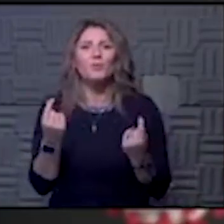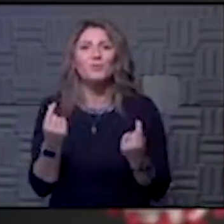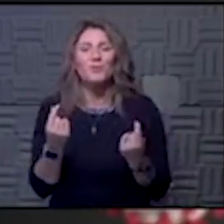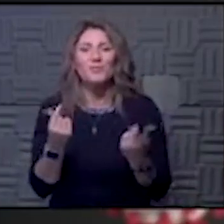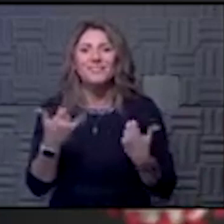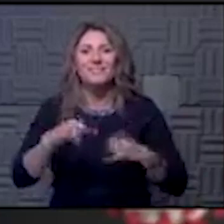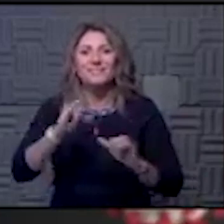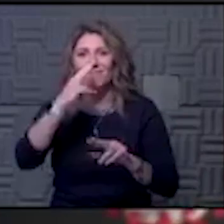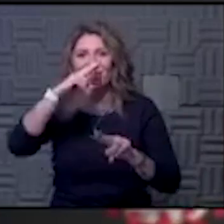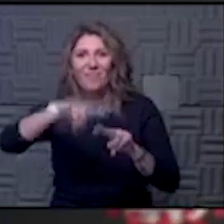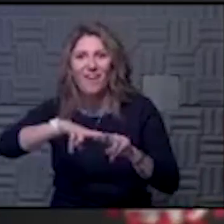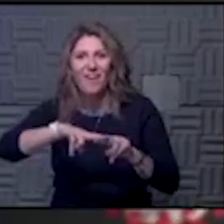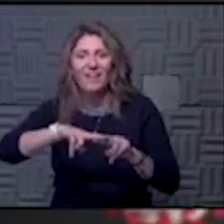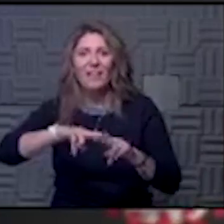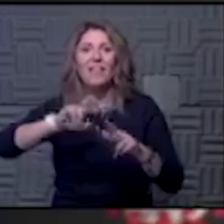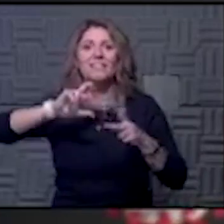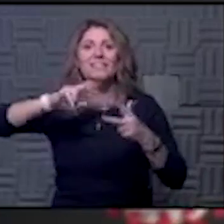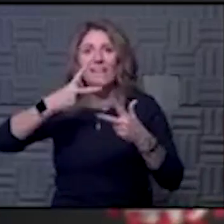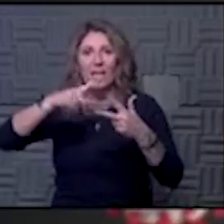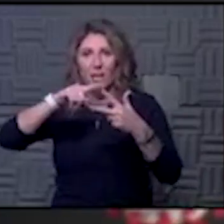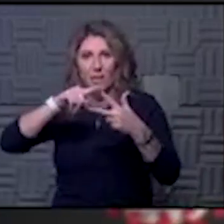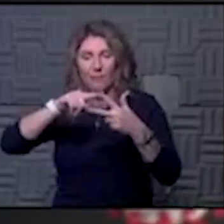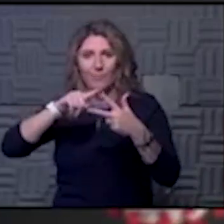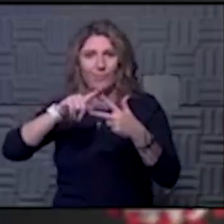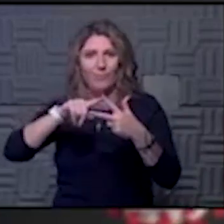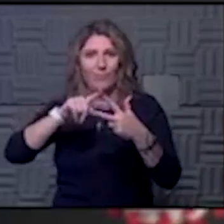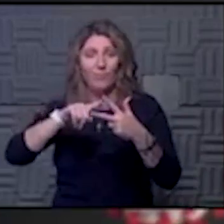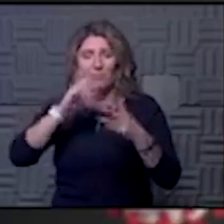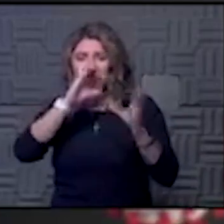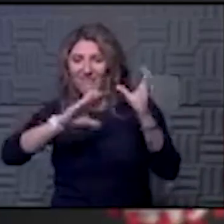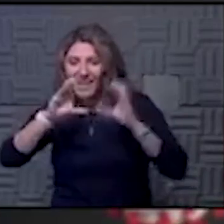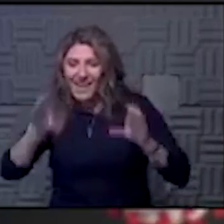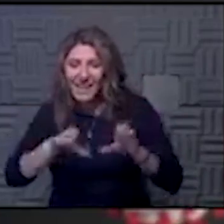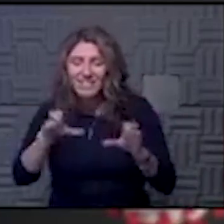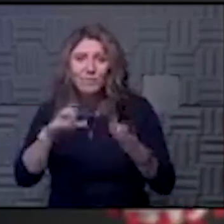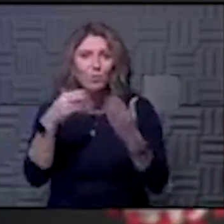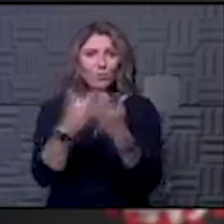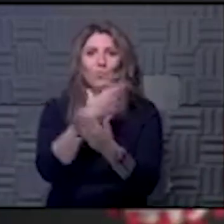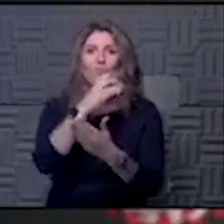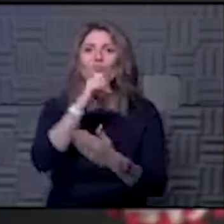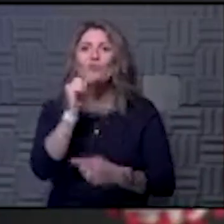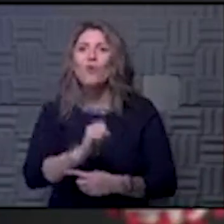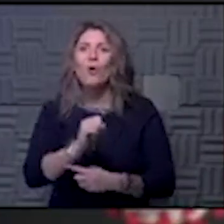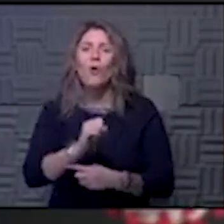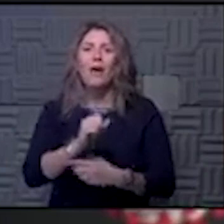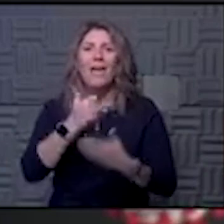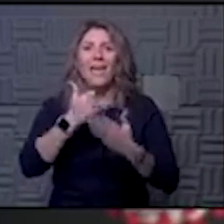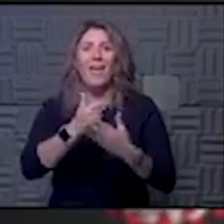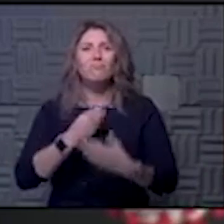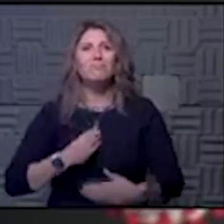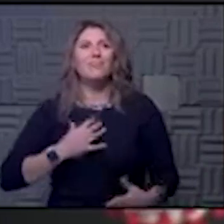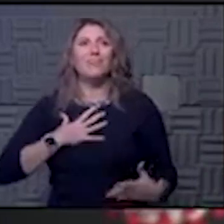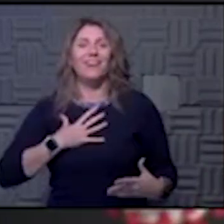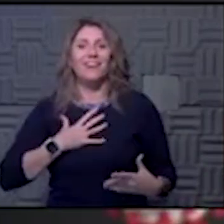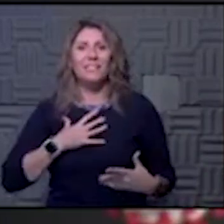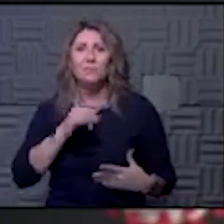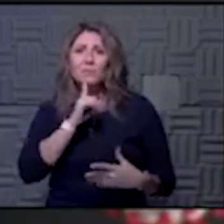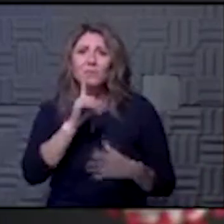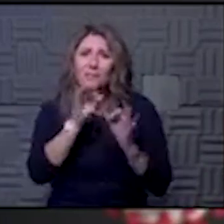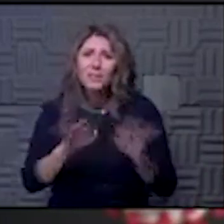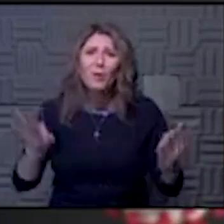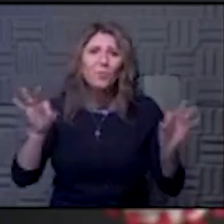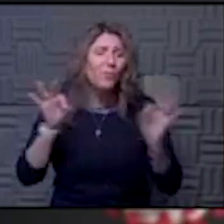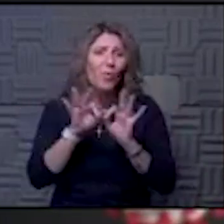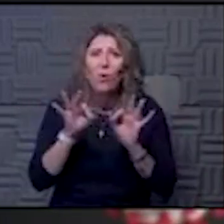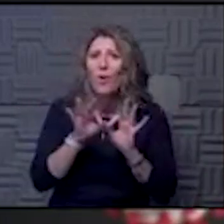fun? And that becomes the second tip. Looking for activities new and old that will help fulfill you. I think that's really important. Okay,